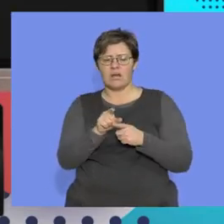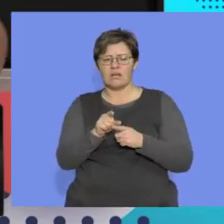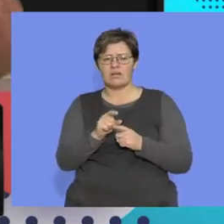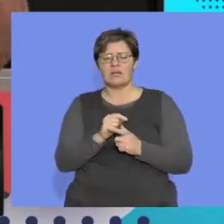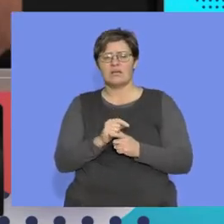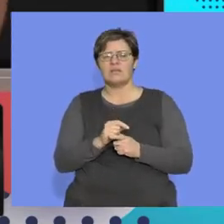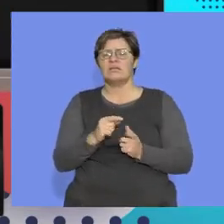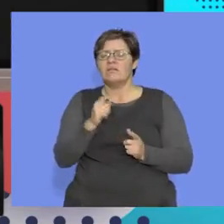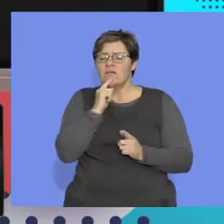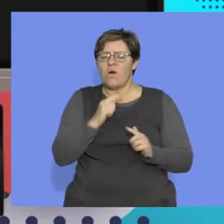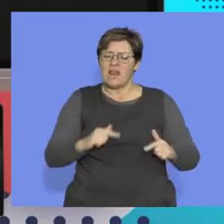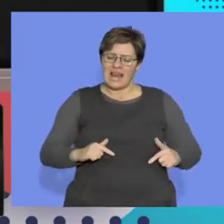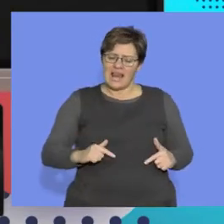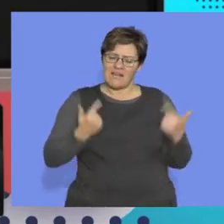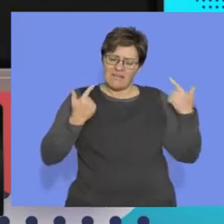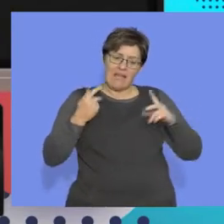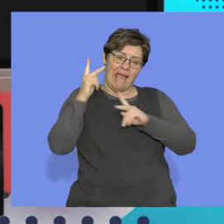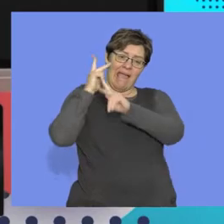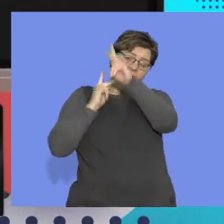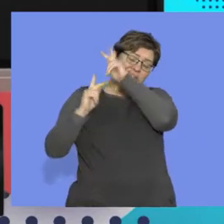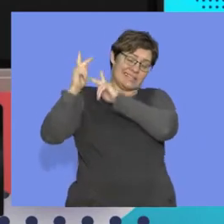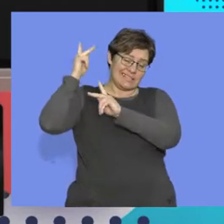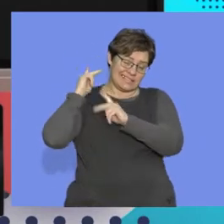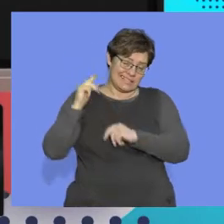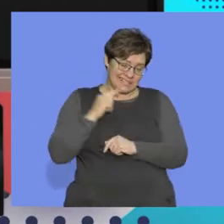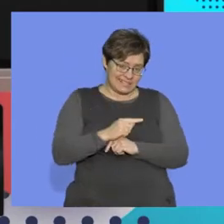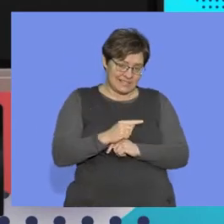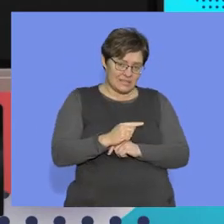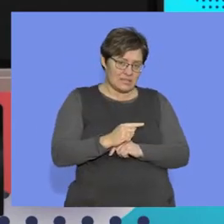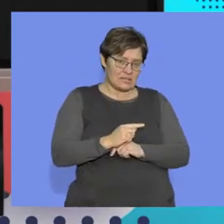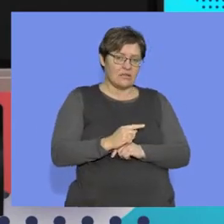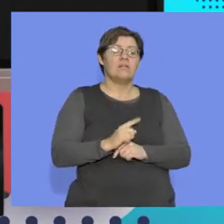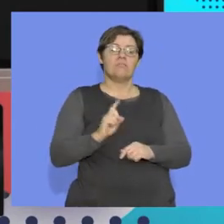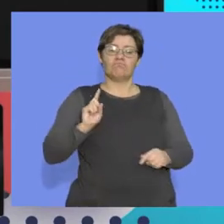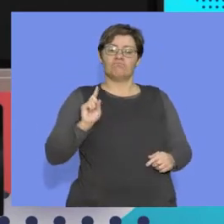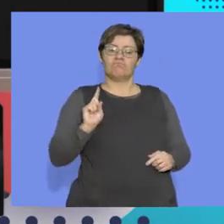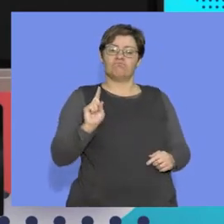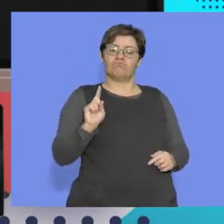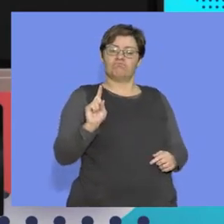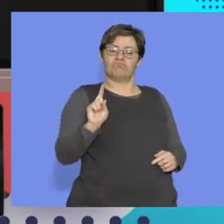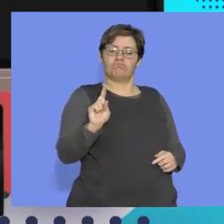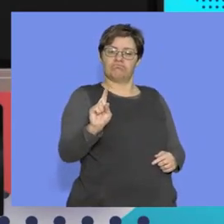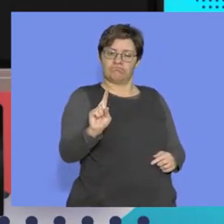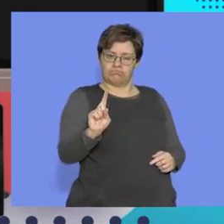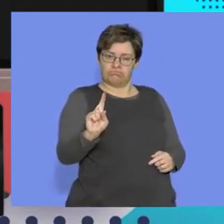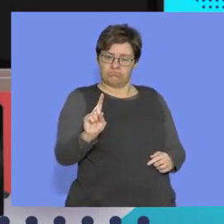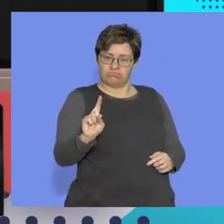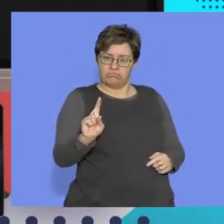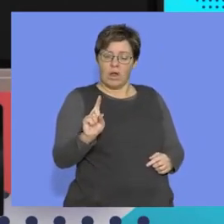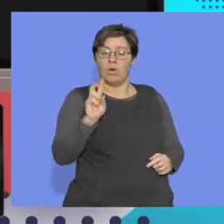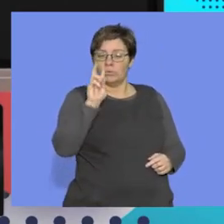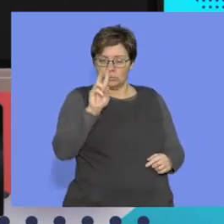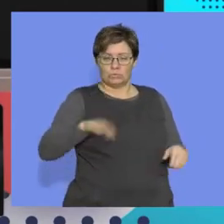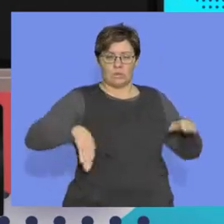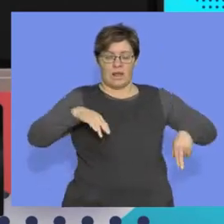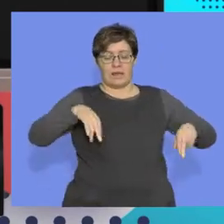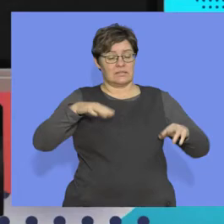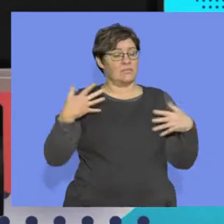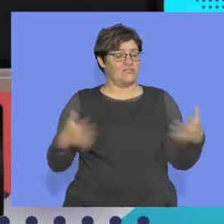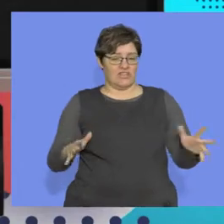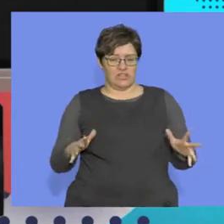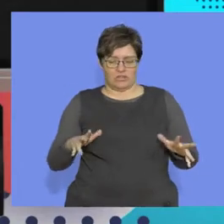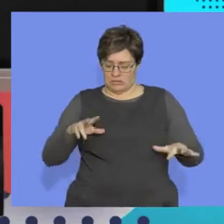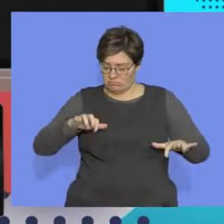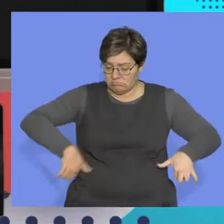them organisms, but our living ancestors walked habitually on two legs. And